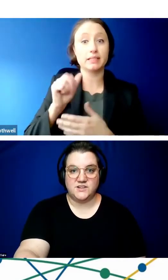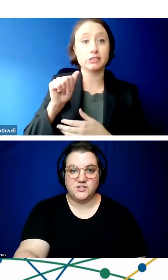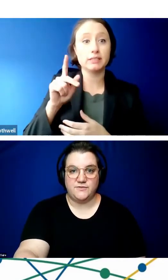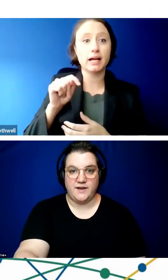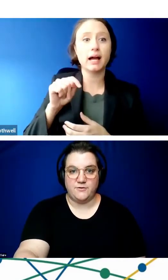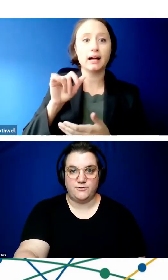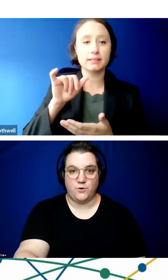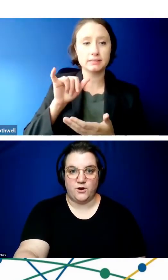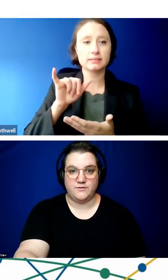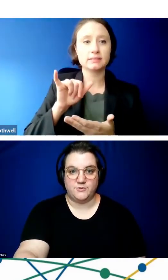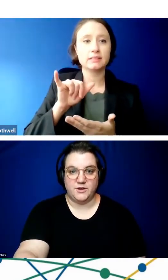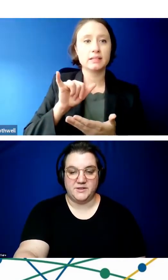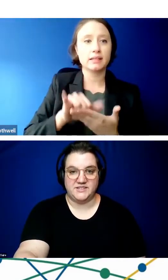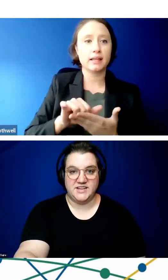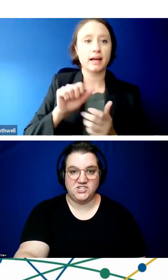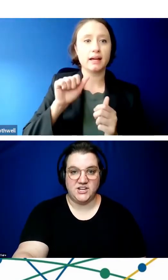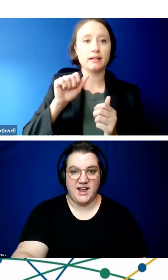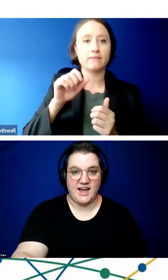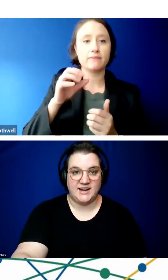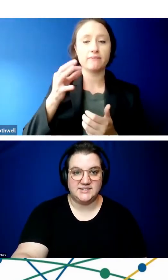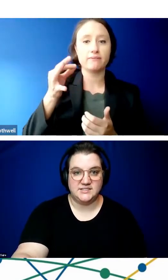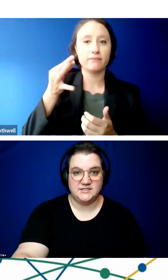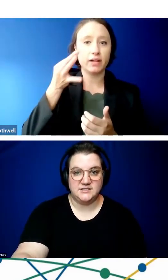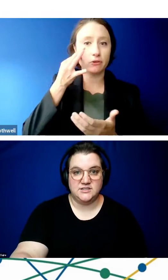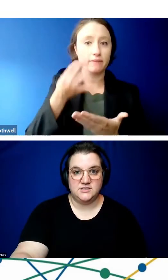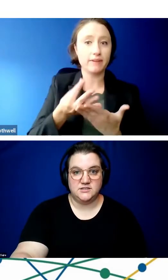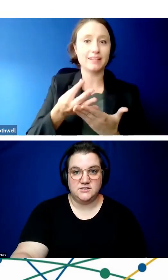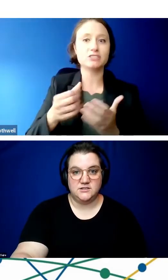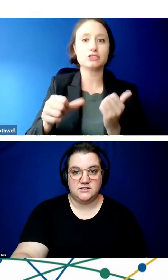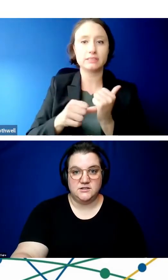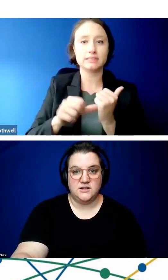Under Section 504 of the Rehabilitation Act,